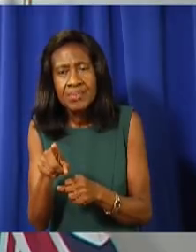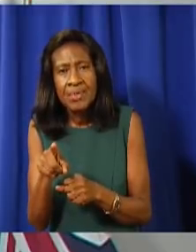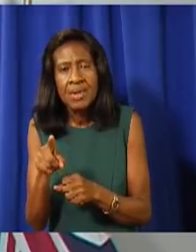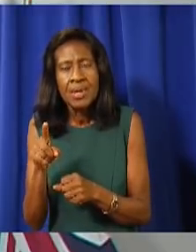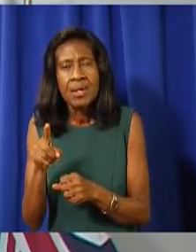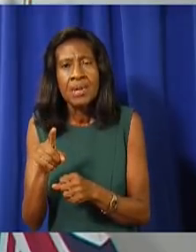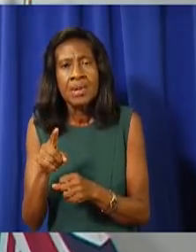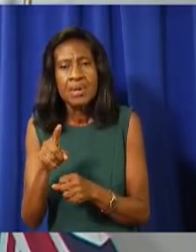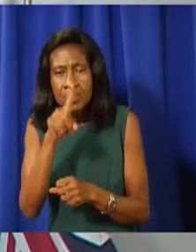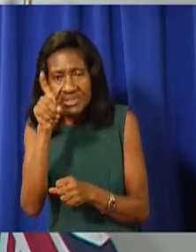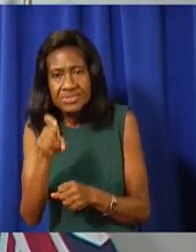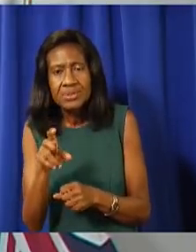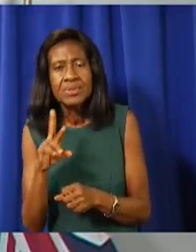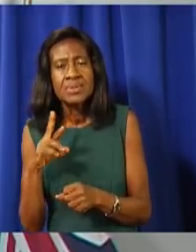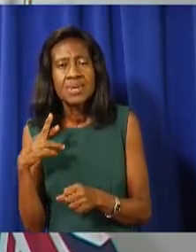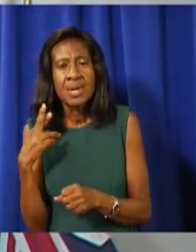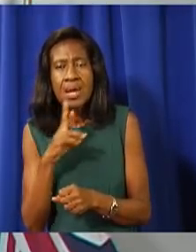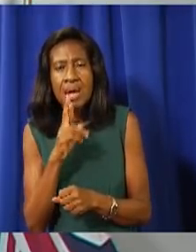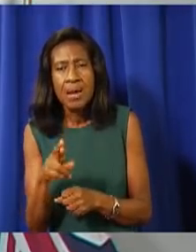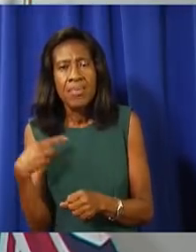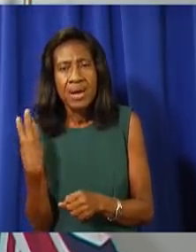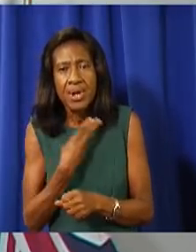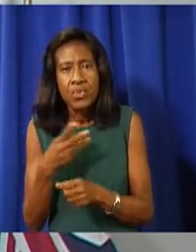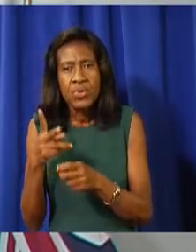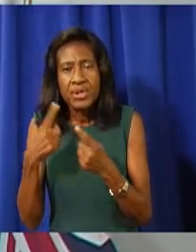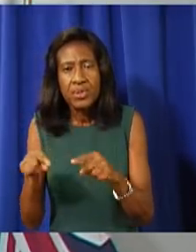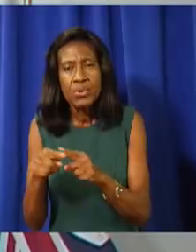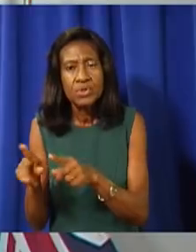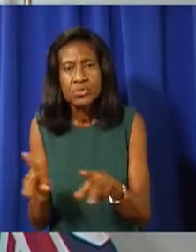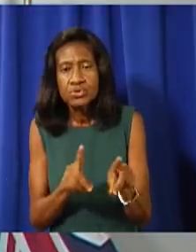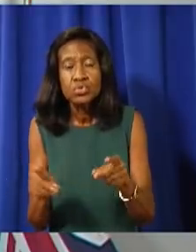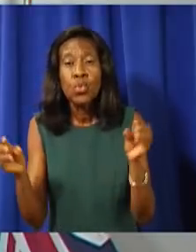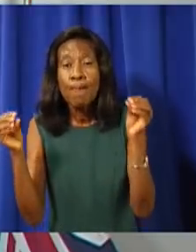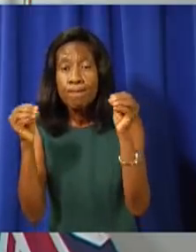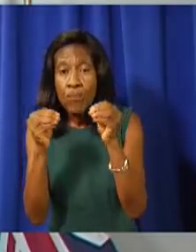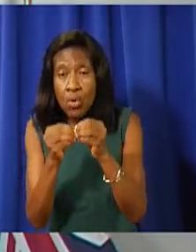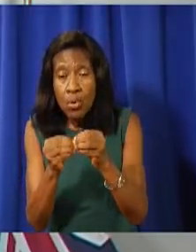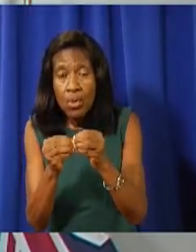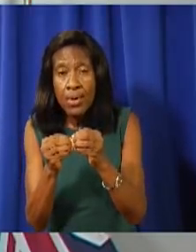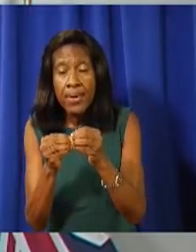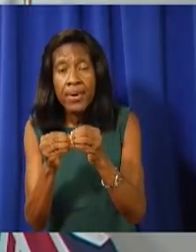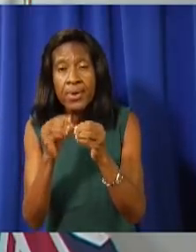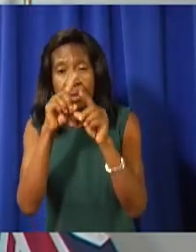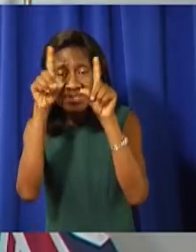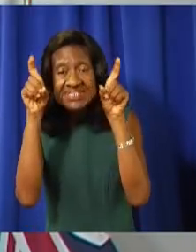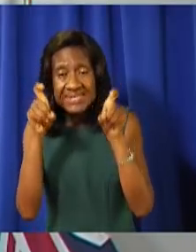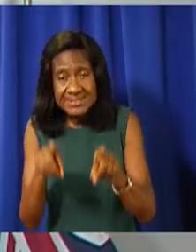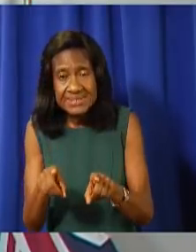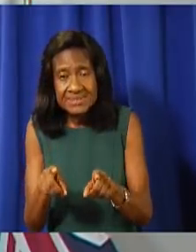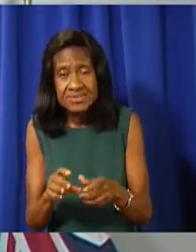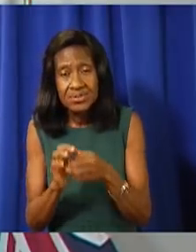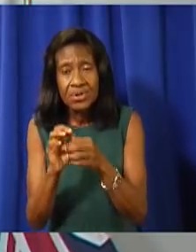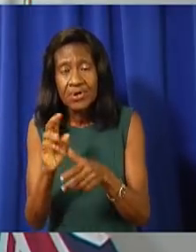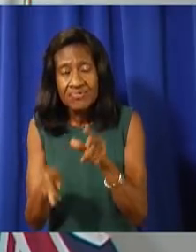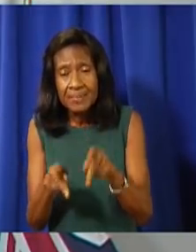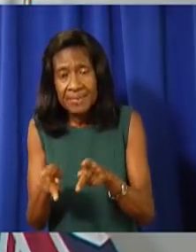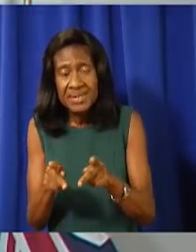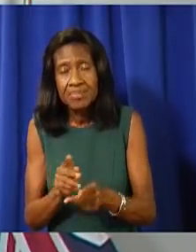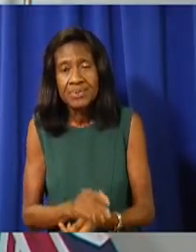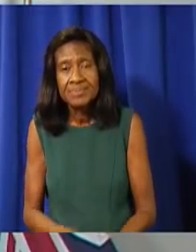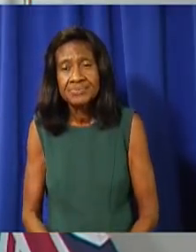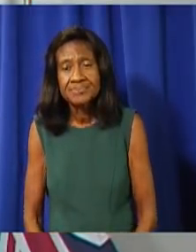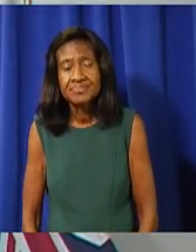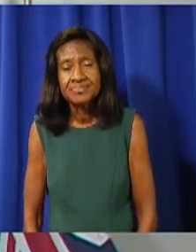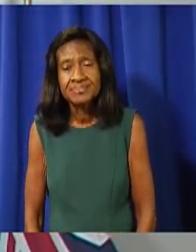that we do in order to see whether, you know, COVID is being transmitted? How will we know? And it's okay to tell me that's a